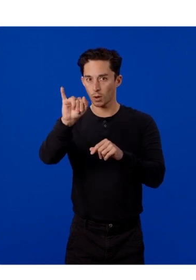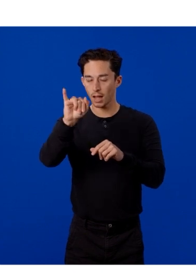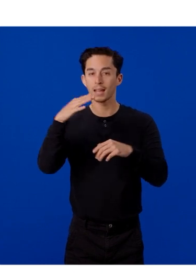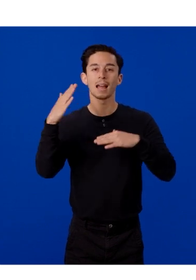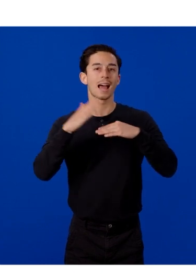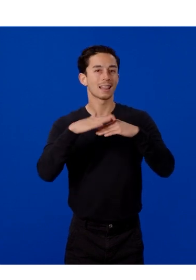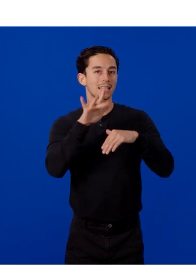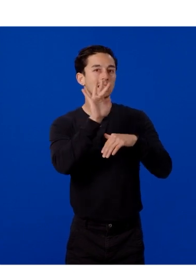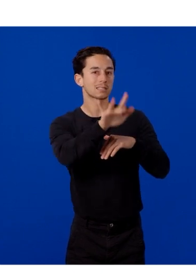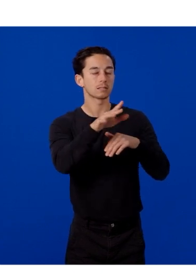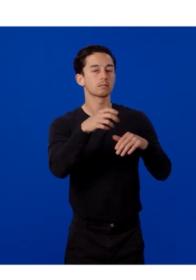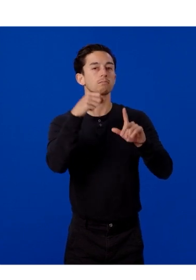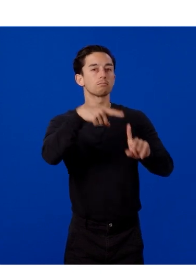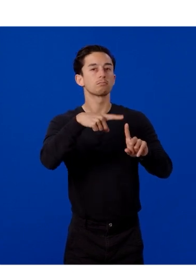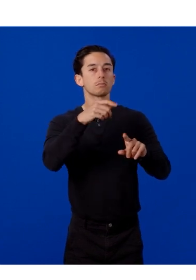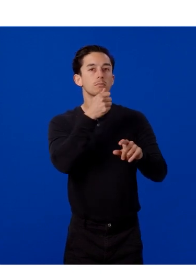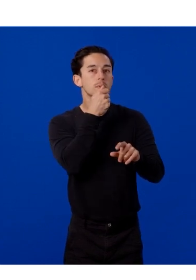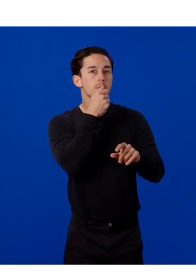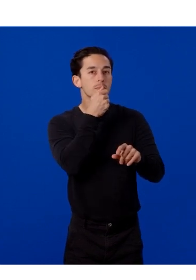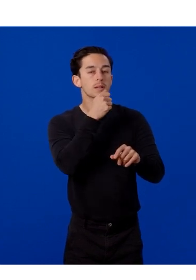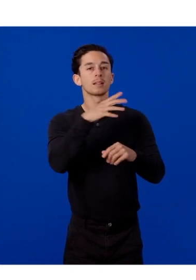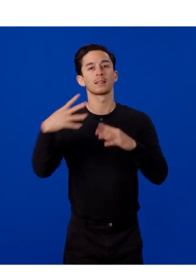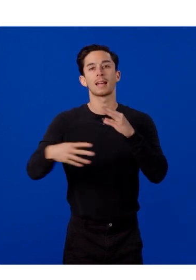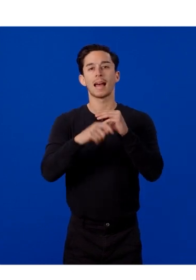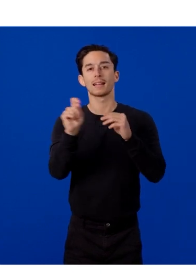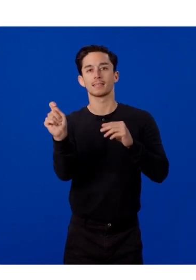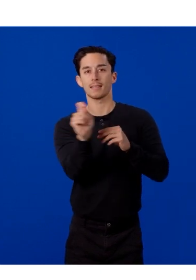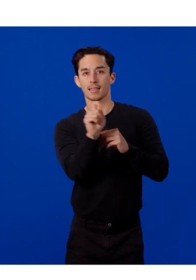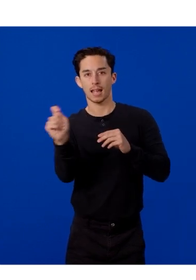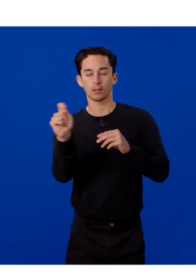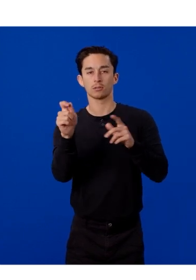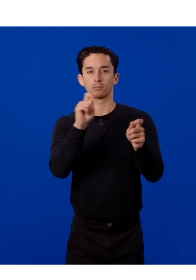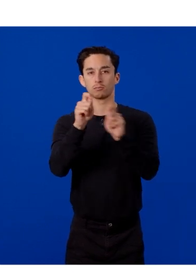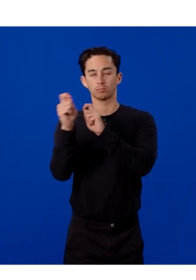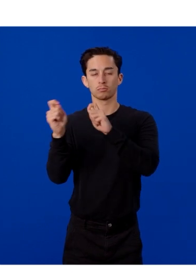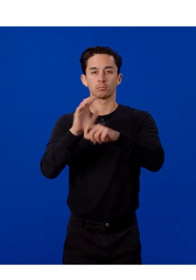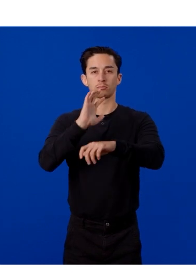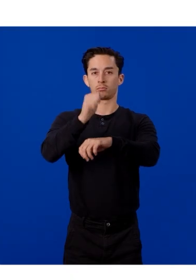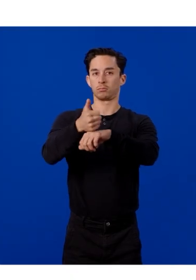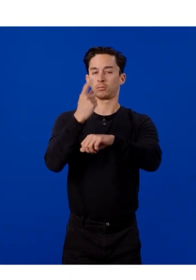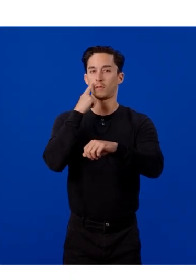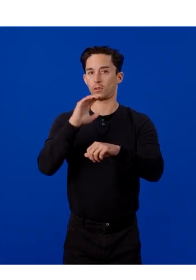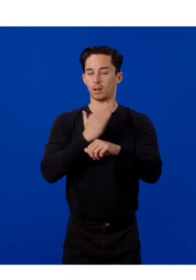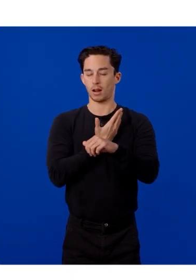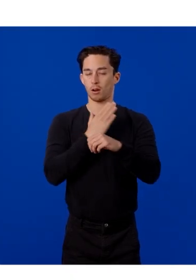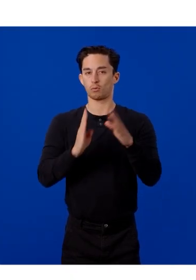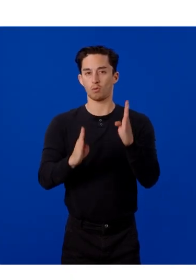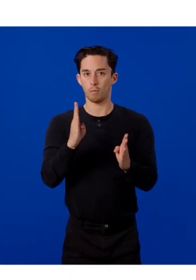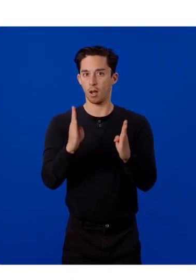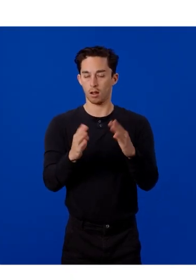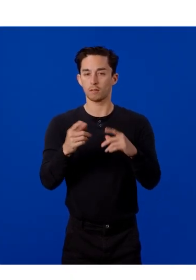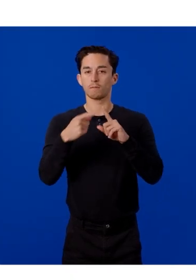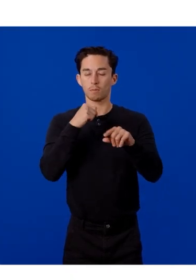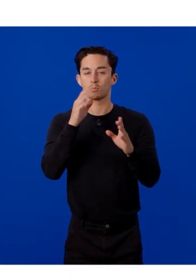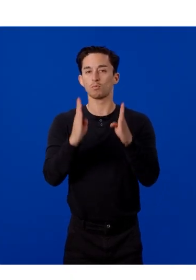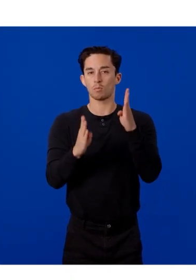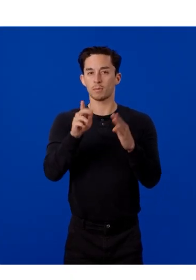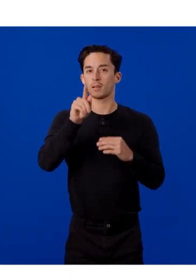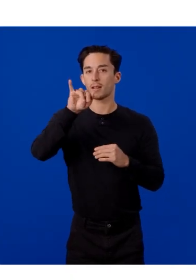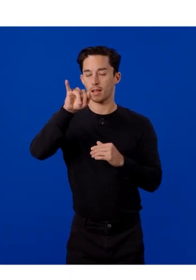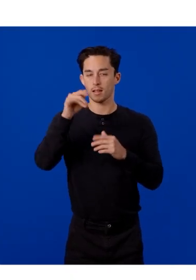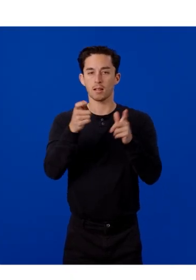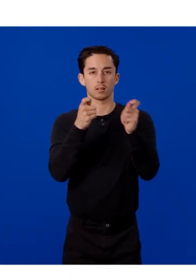button to trigger the microphone and add a slider to adjust the landing offset of our robot from the Robot AI Controller script.